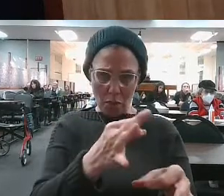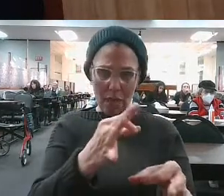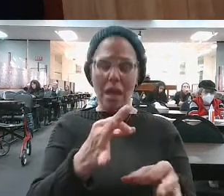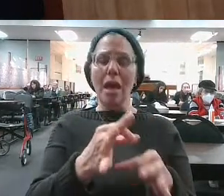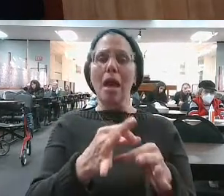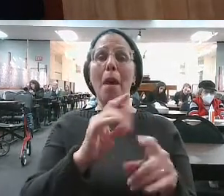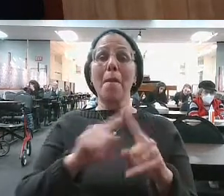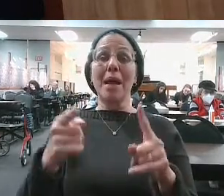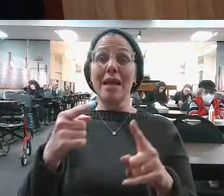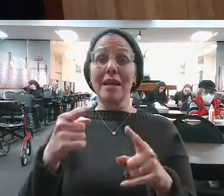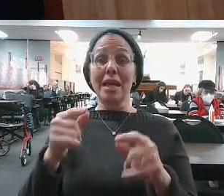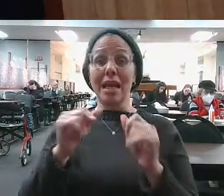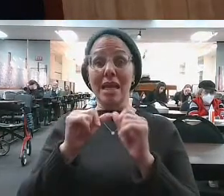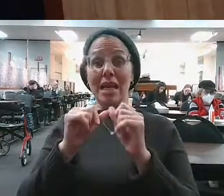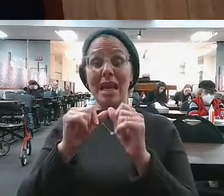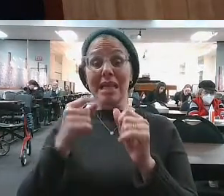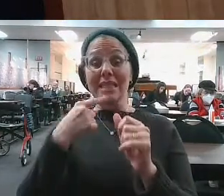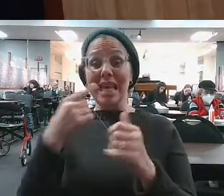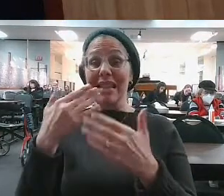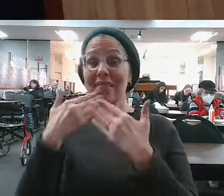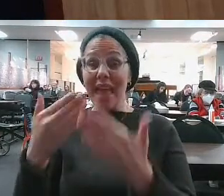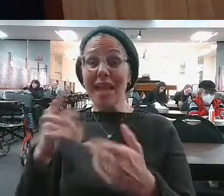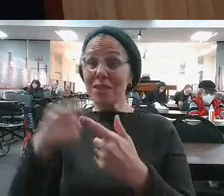I'm not going to give thanks. There's no gratitude.